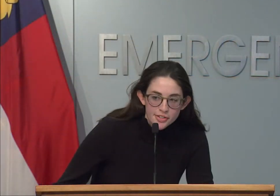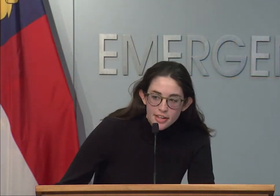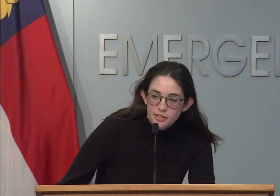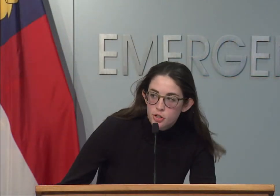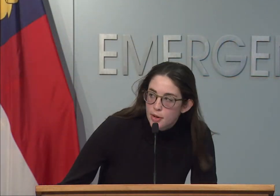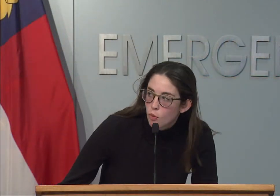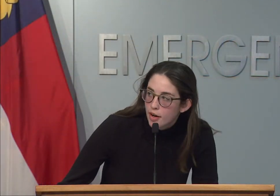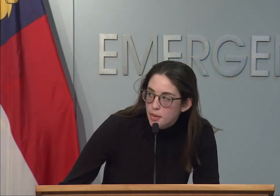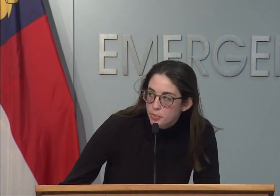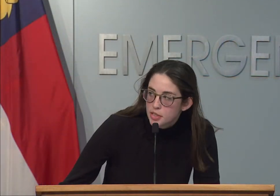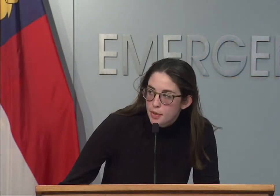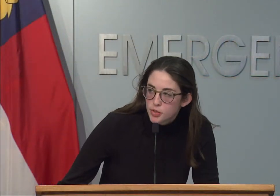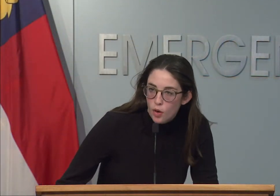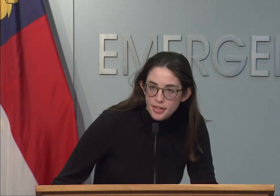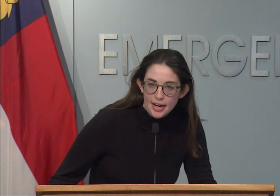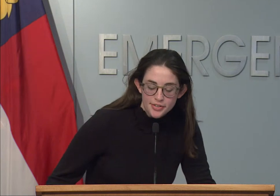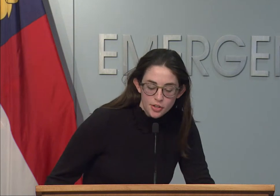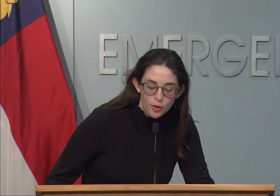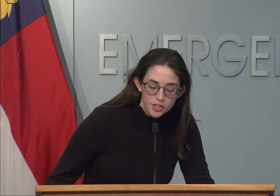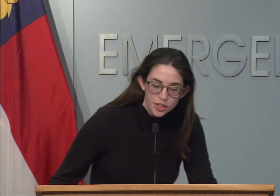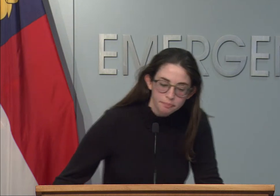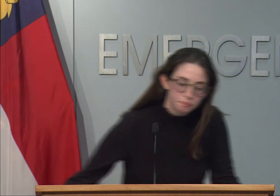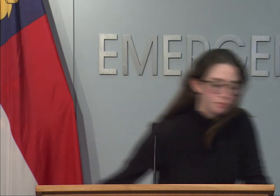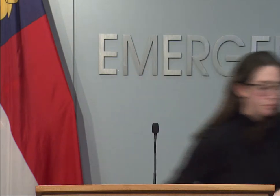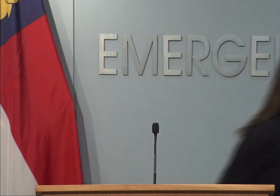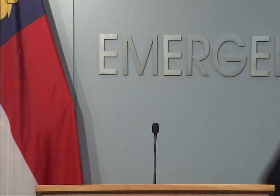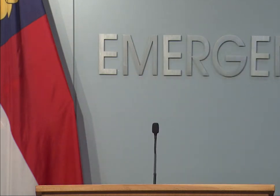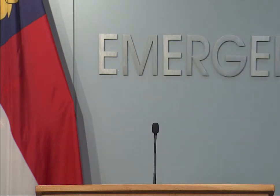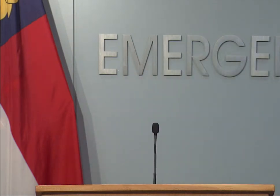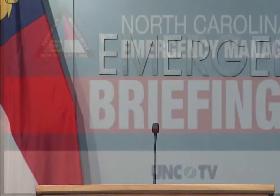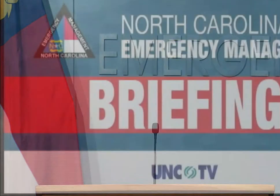This is the two-minute warning. Please press one to ask a question.